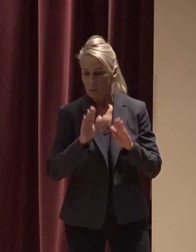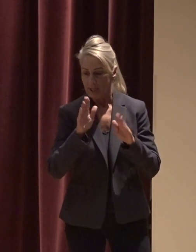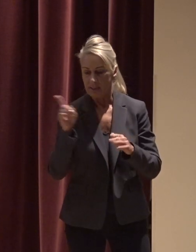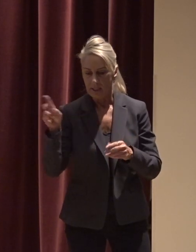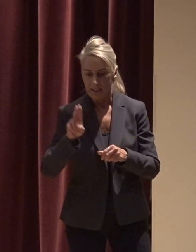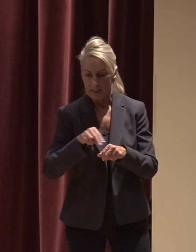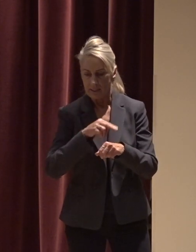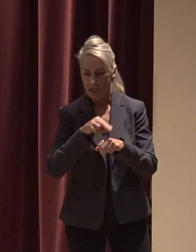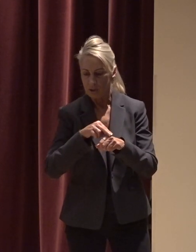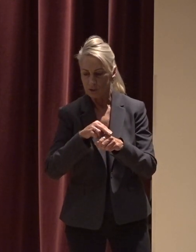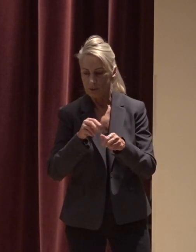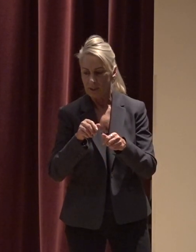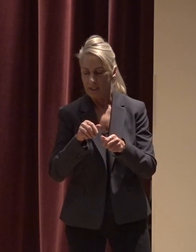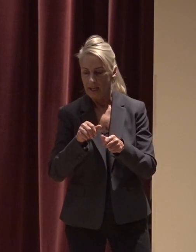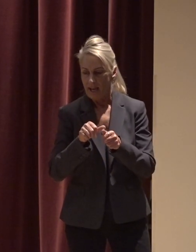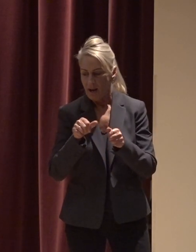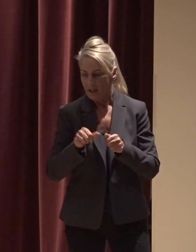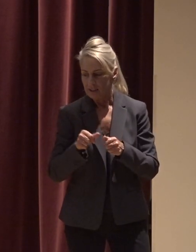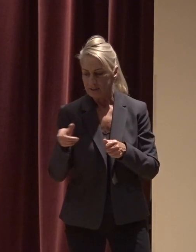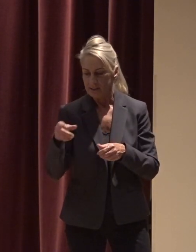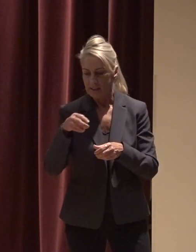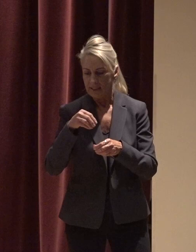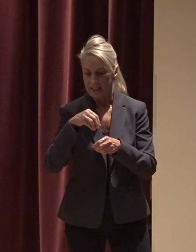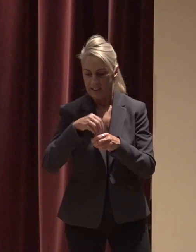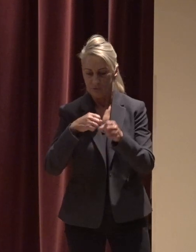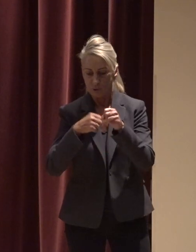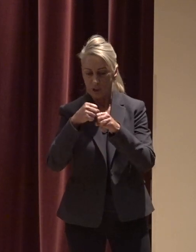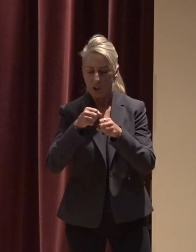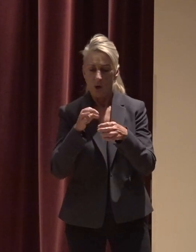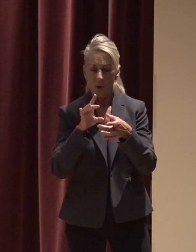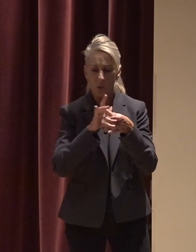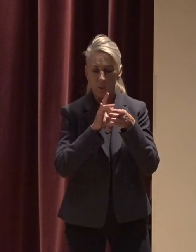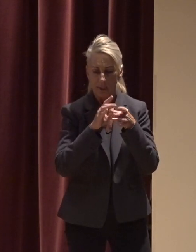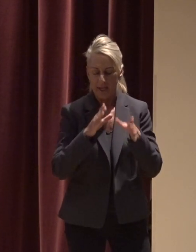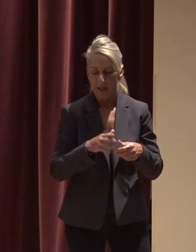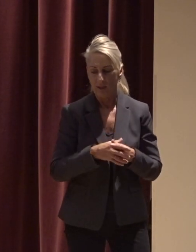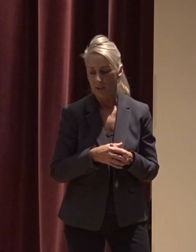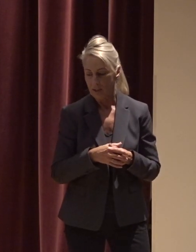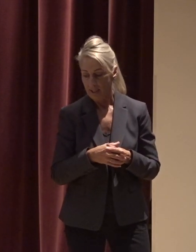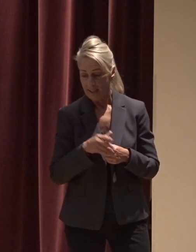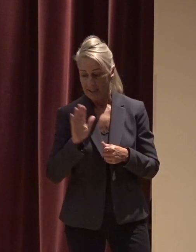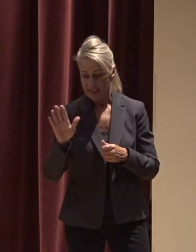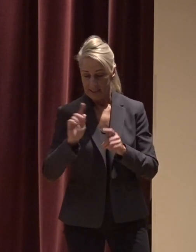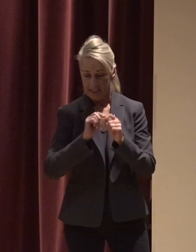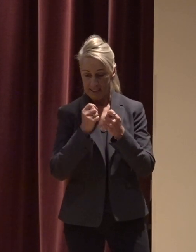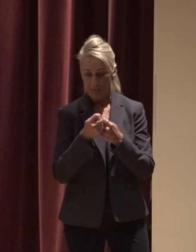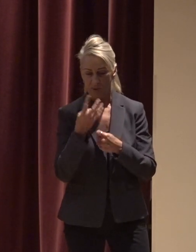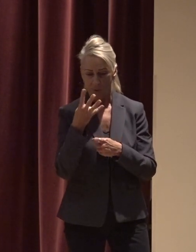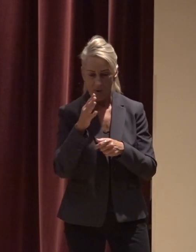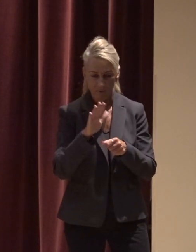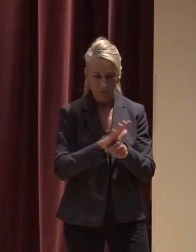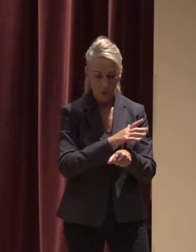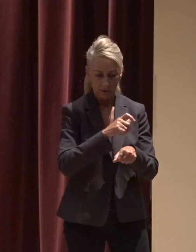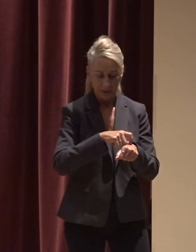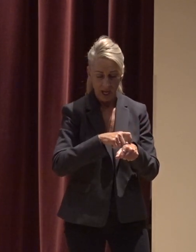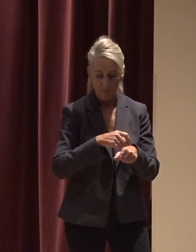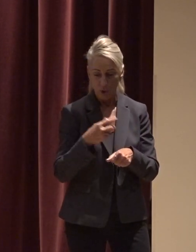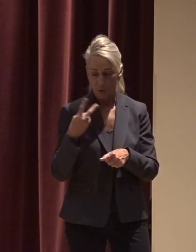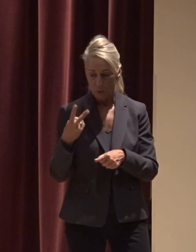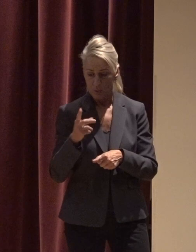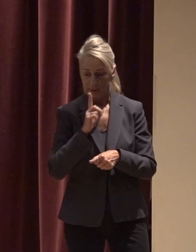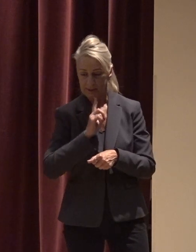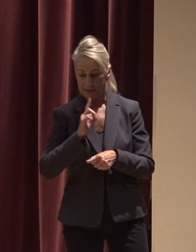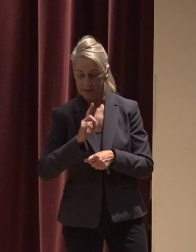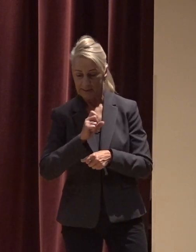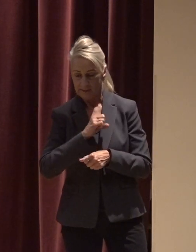a natural areas and green stormwater infrastructure program coordinator gray and their team of four full-time and two seasonal staff